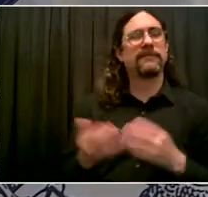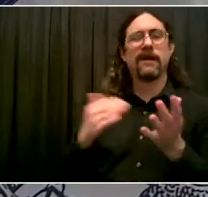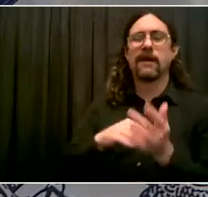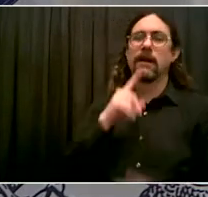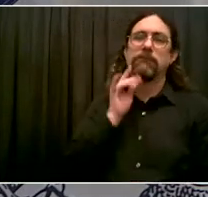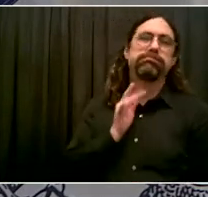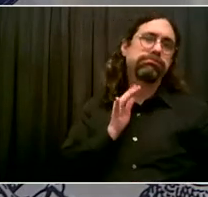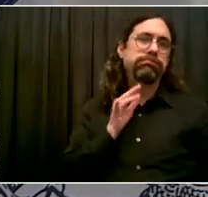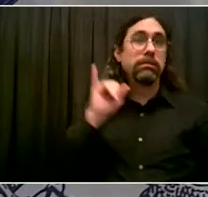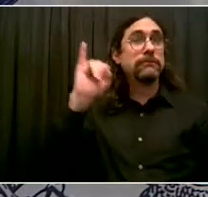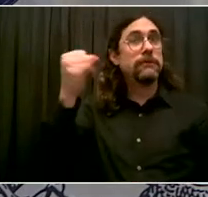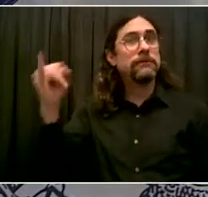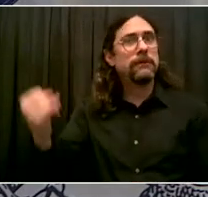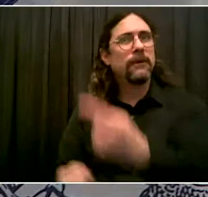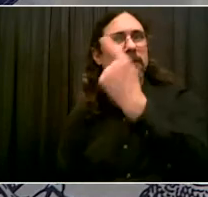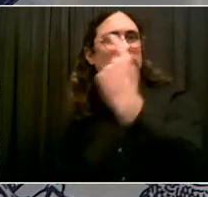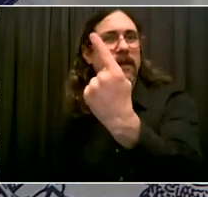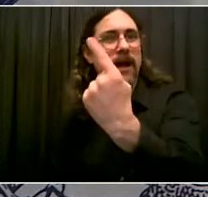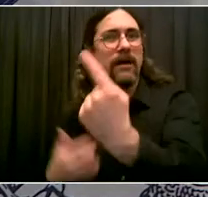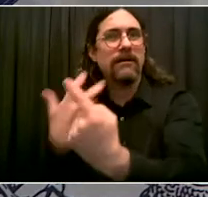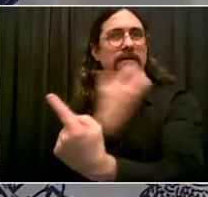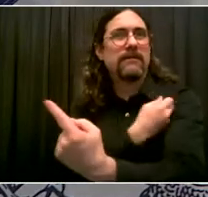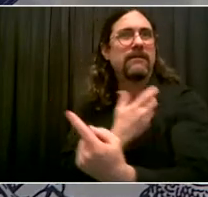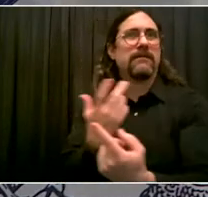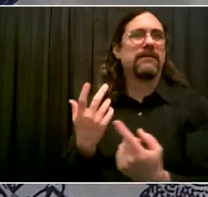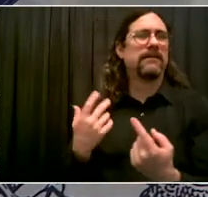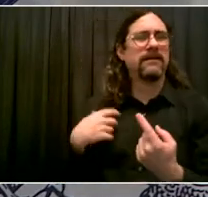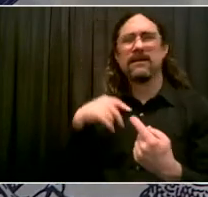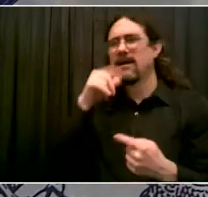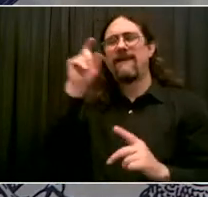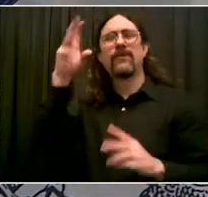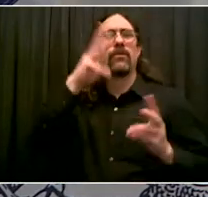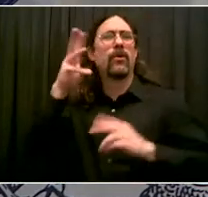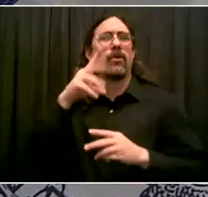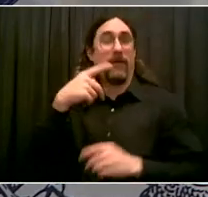meantime, I feel a lot of relief now. Go ahead, Emma.